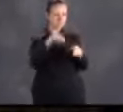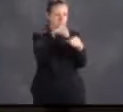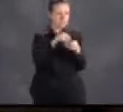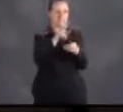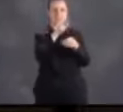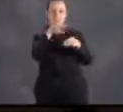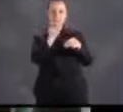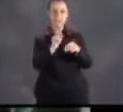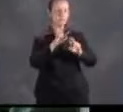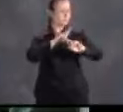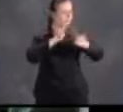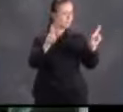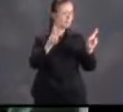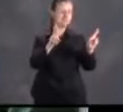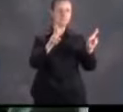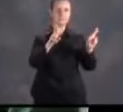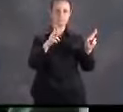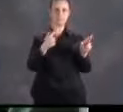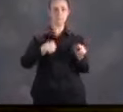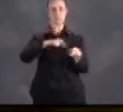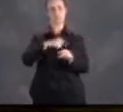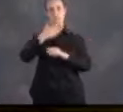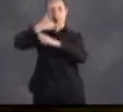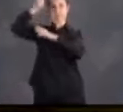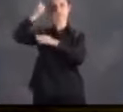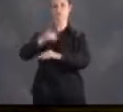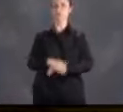Having our supply kit ready made a huge difference.